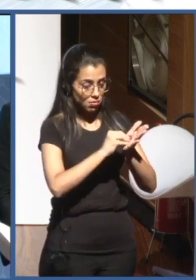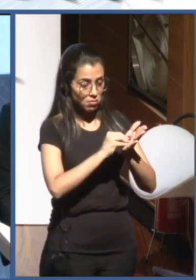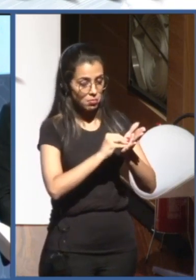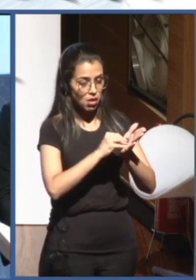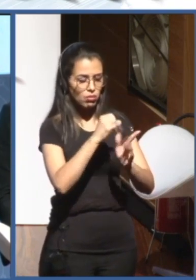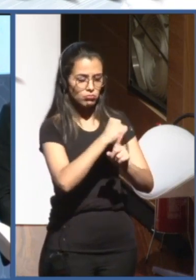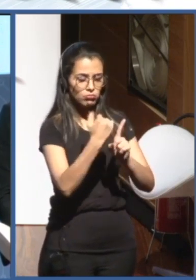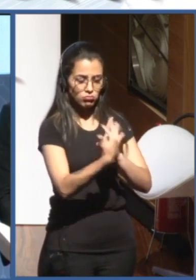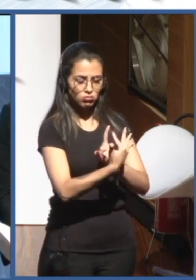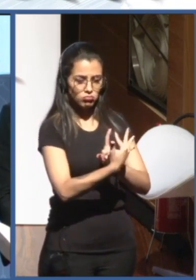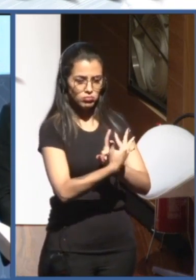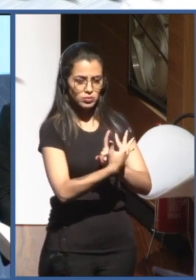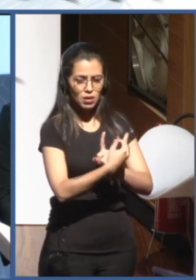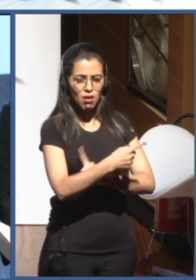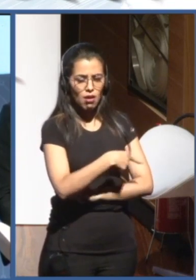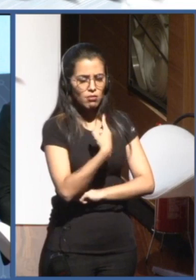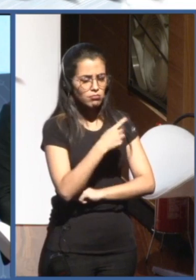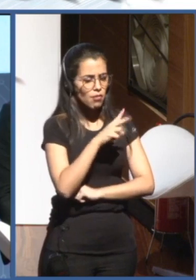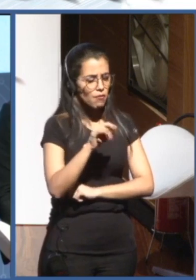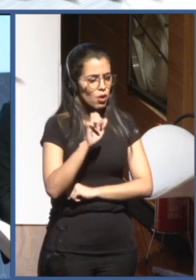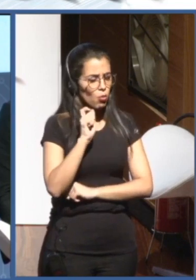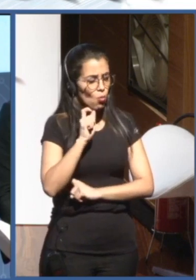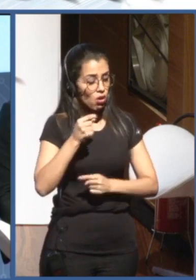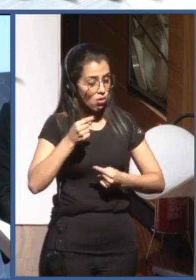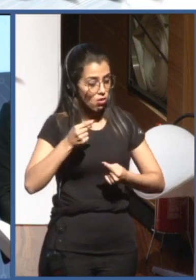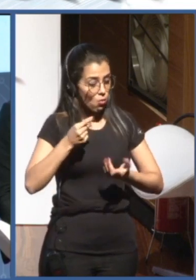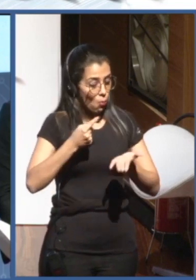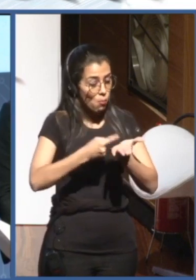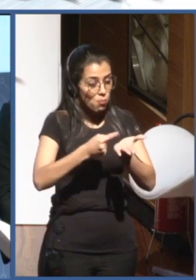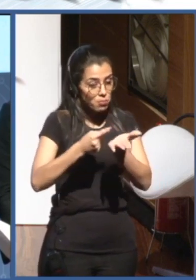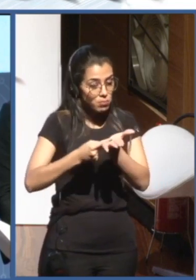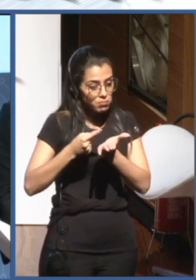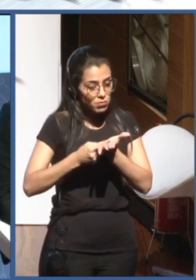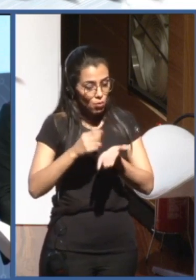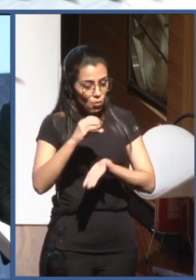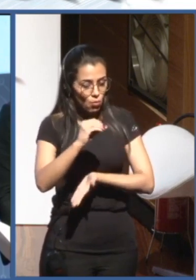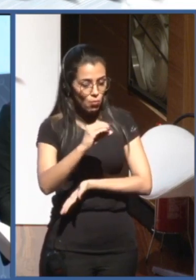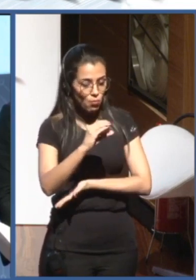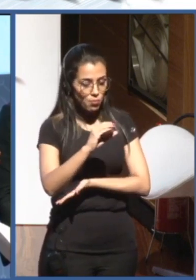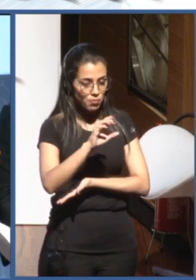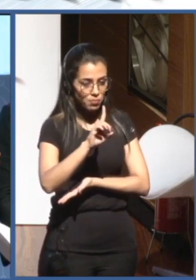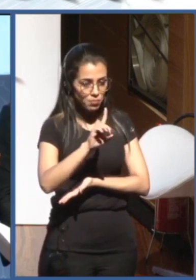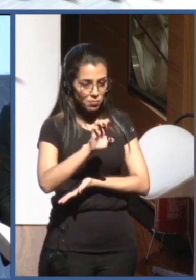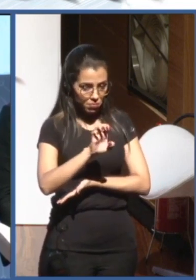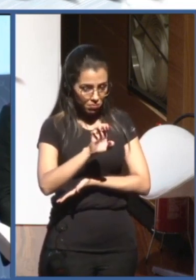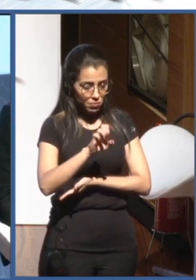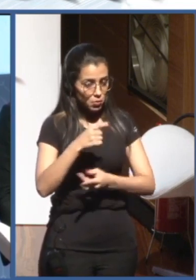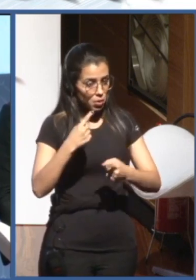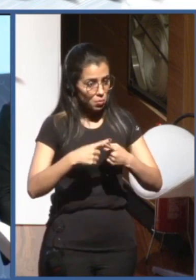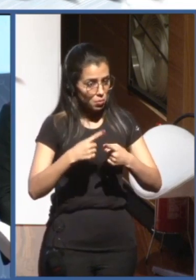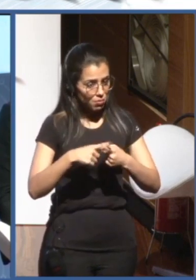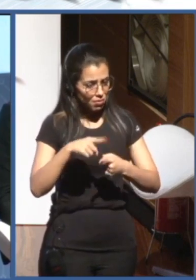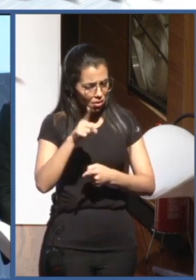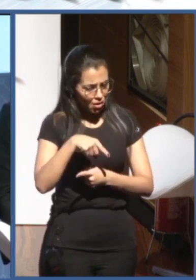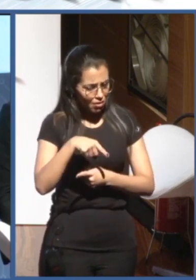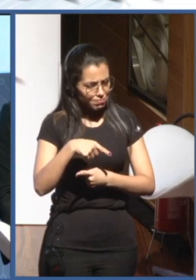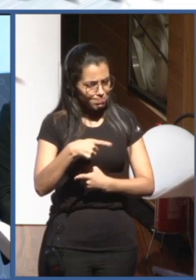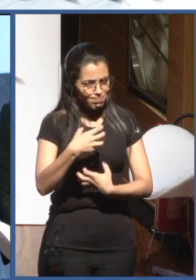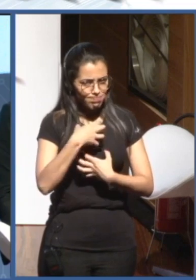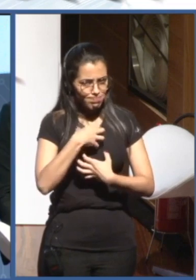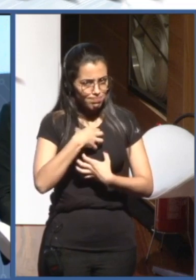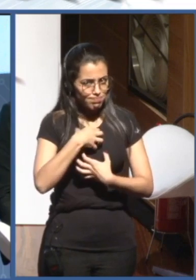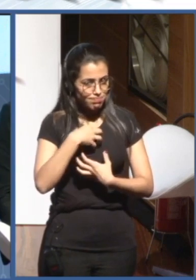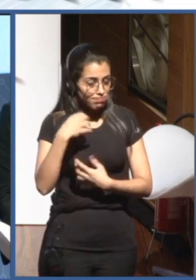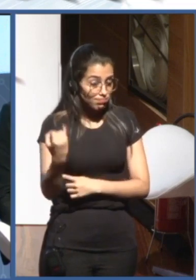resources from within the OECD because it is now a mainstream issue. It's across all policy areas and also with stakeholders.